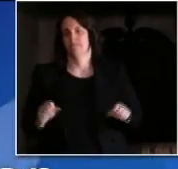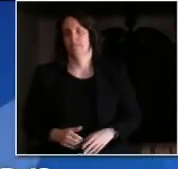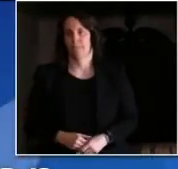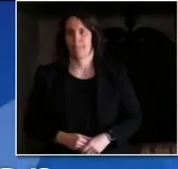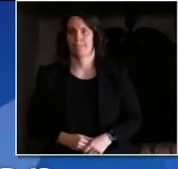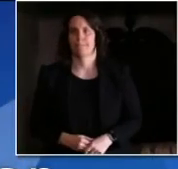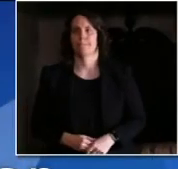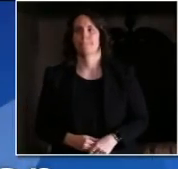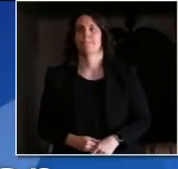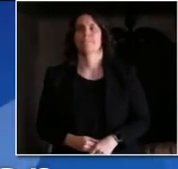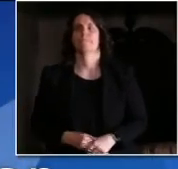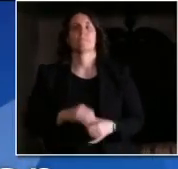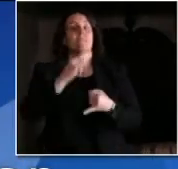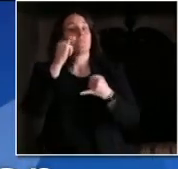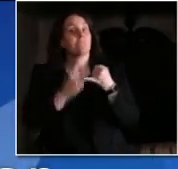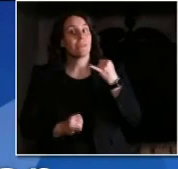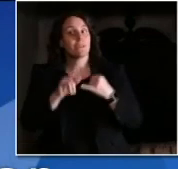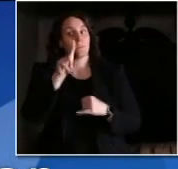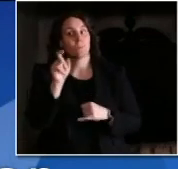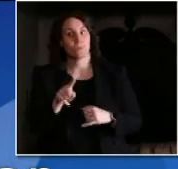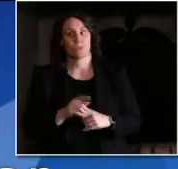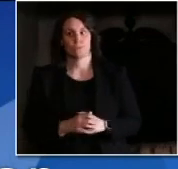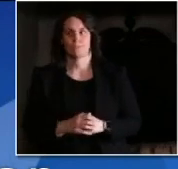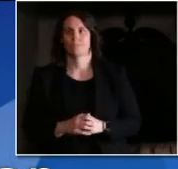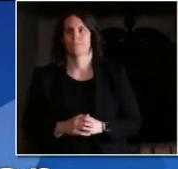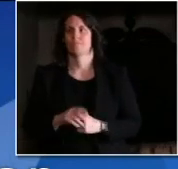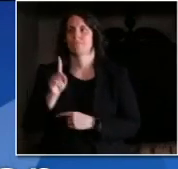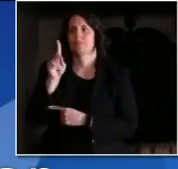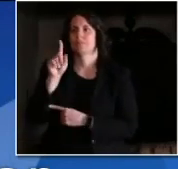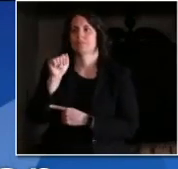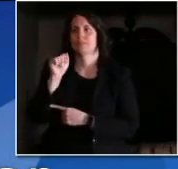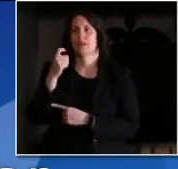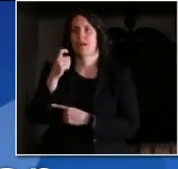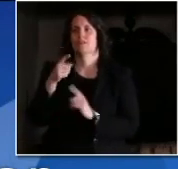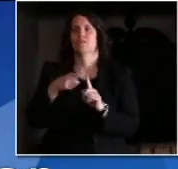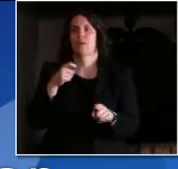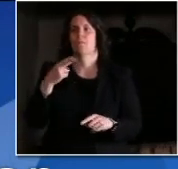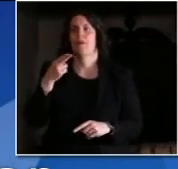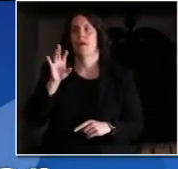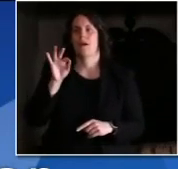belongs to Dax Devlin-Ross from Huffington Post. Dax?